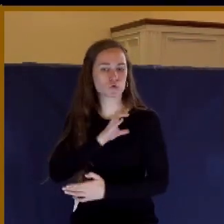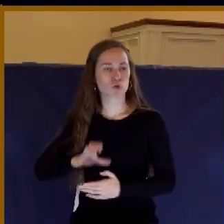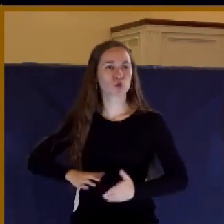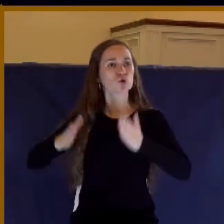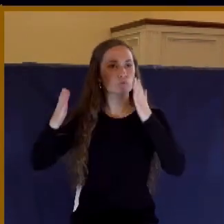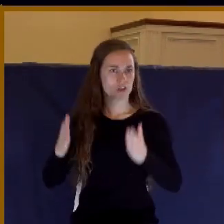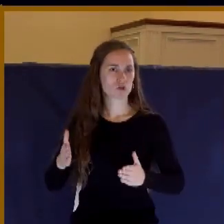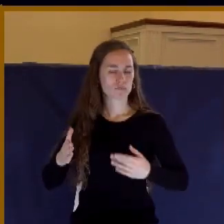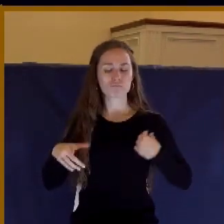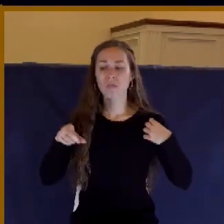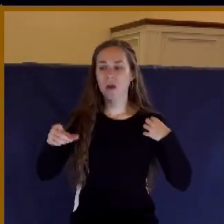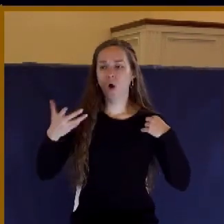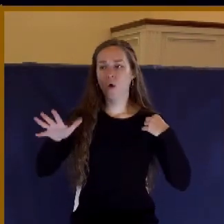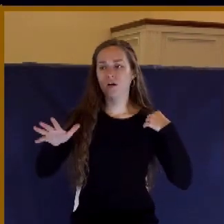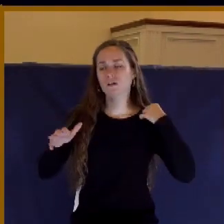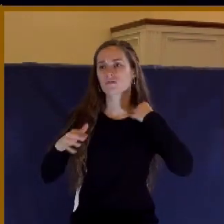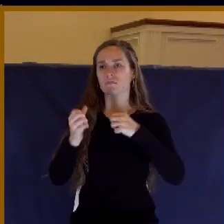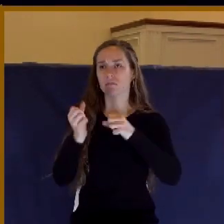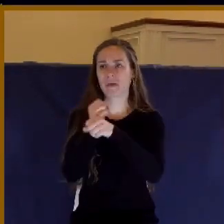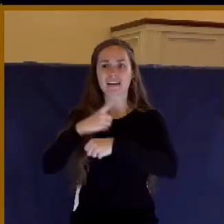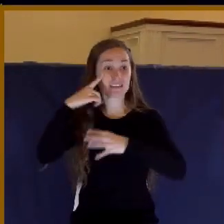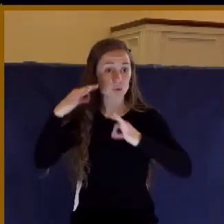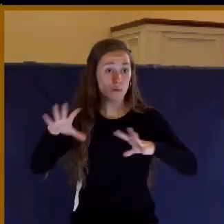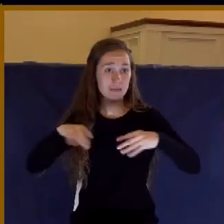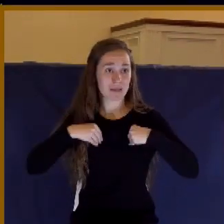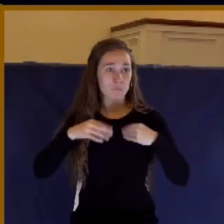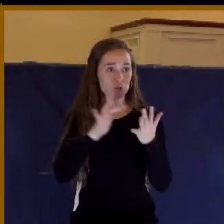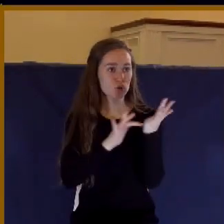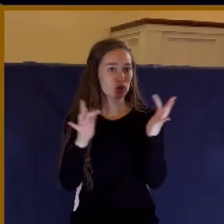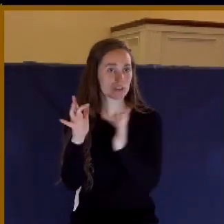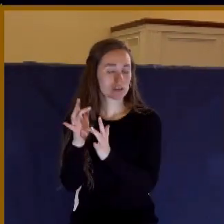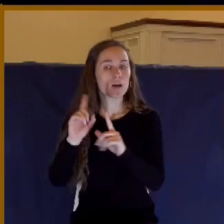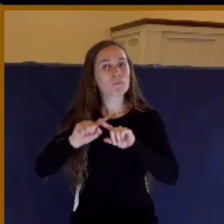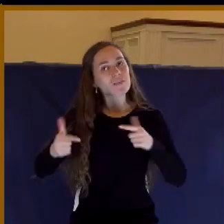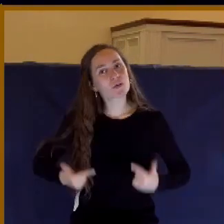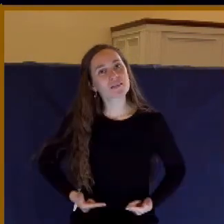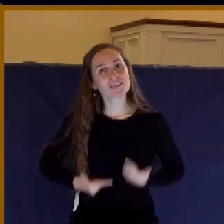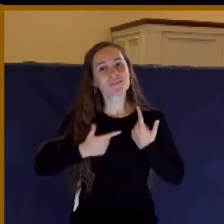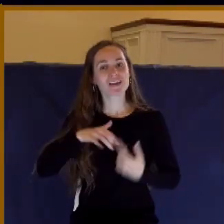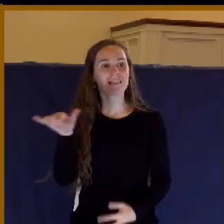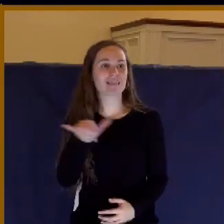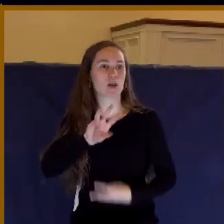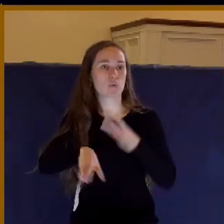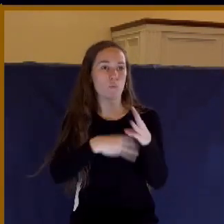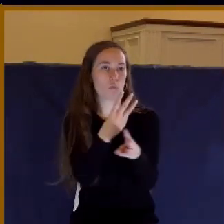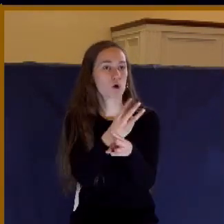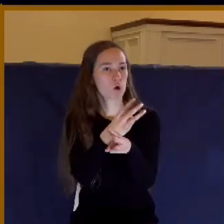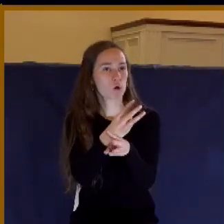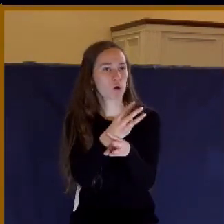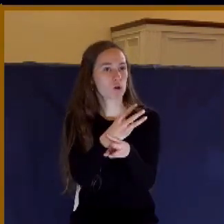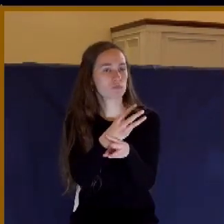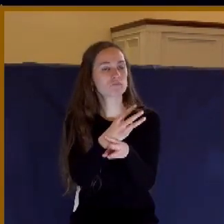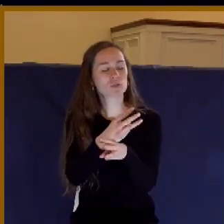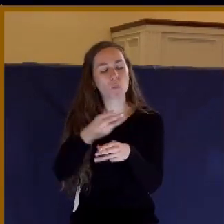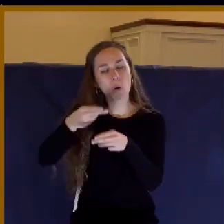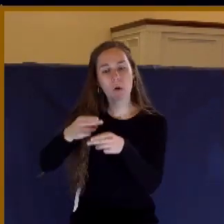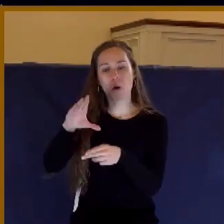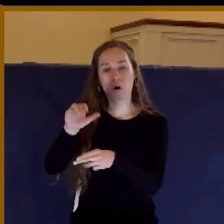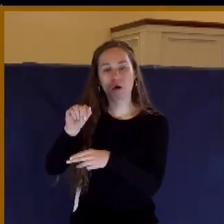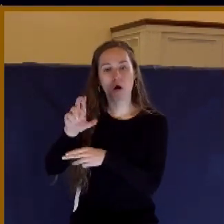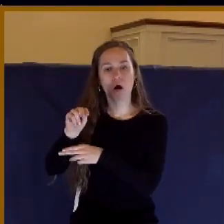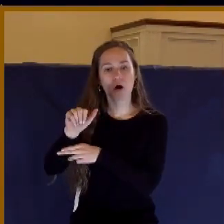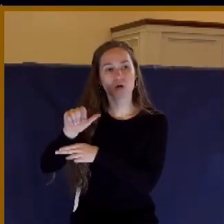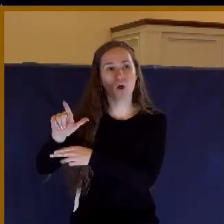They made a decision to accept Jesus. They're just living like the world. That's called carnal Christian. Really?